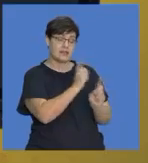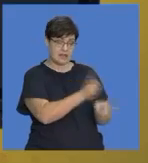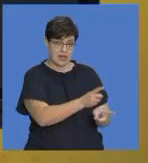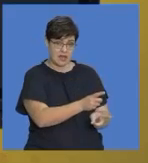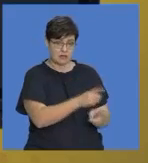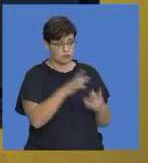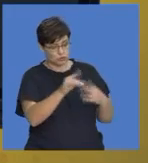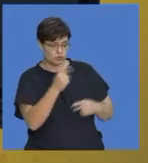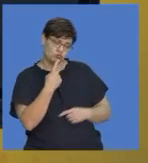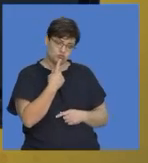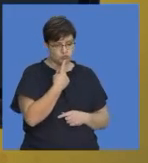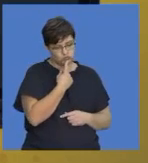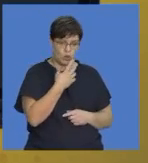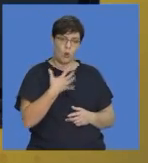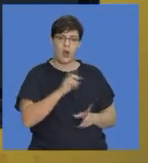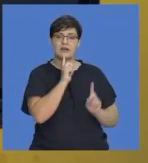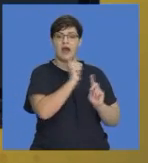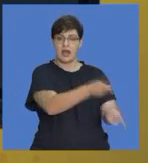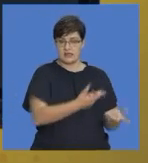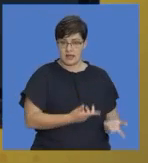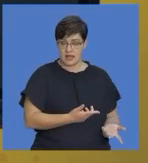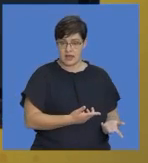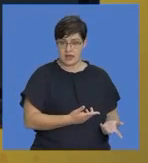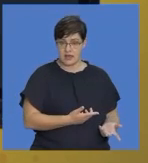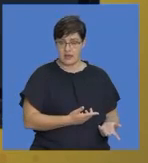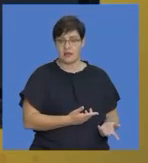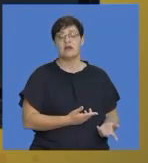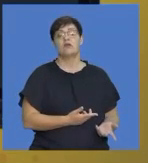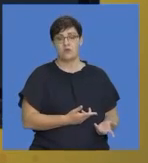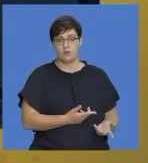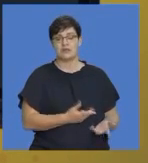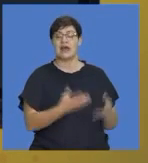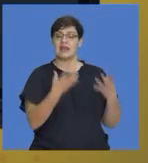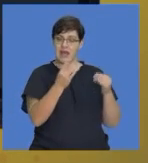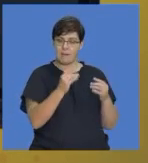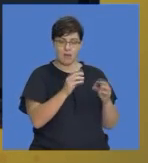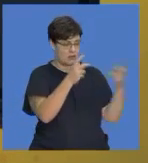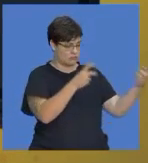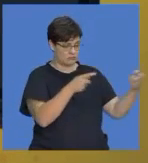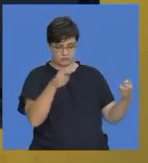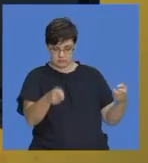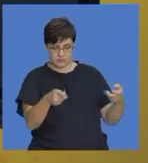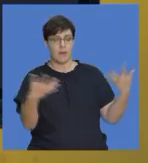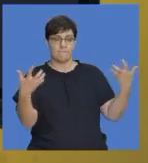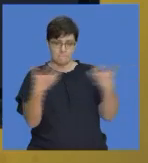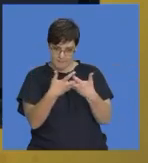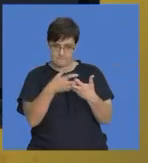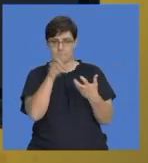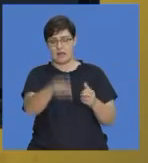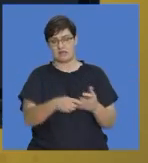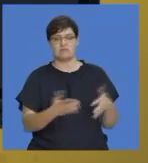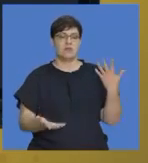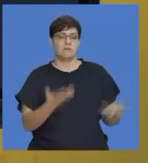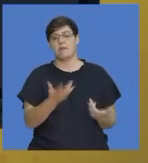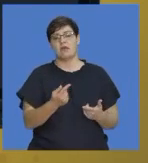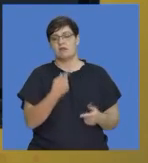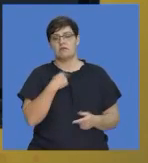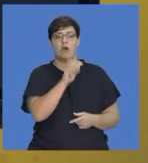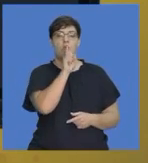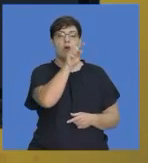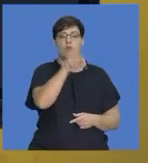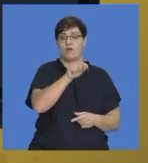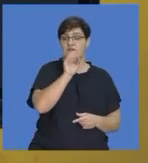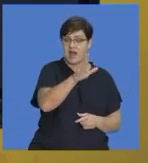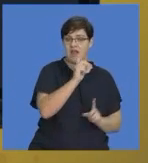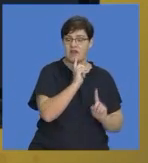to choose which question you plan on answering, you number your answer correctly. So if you decide to answer the question 1.5,